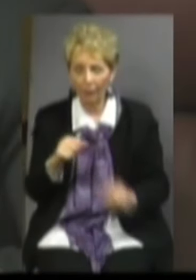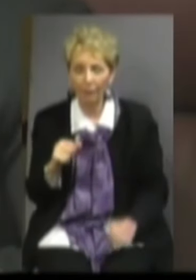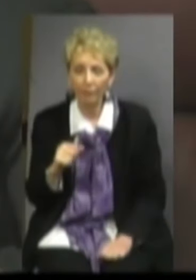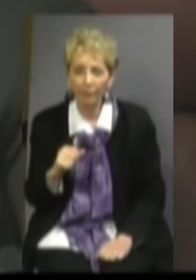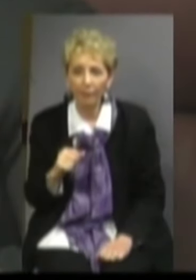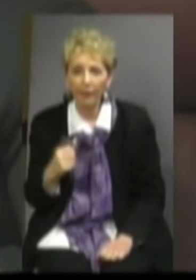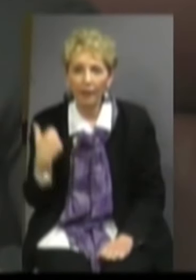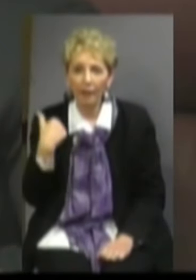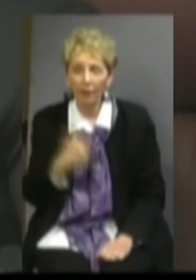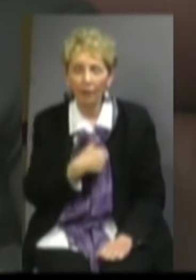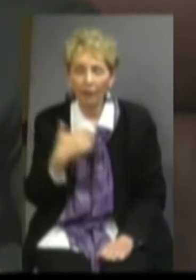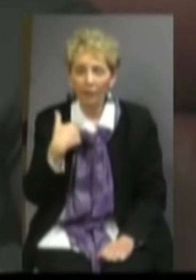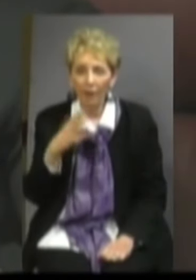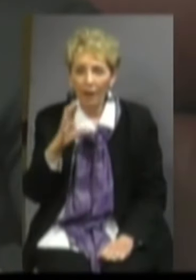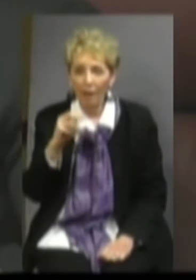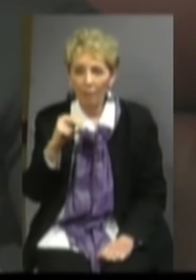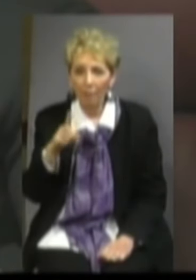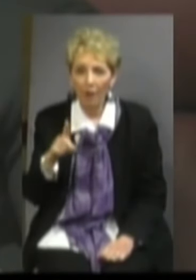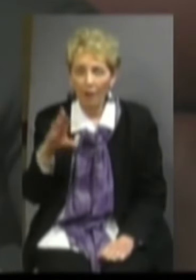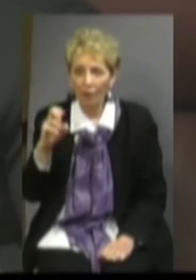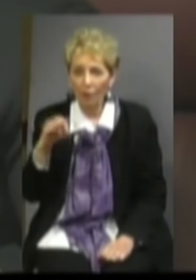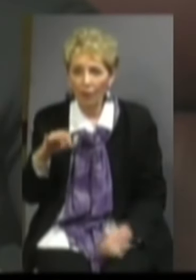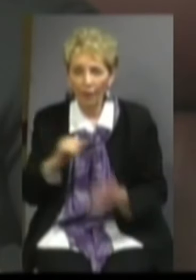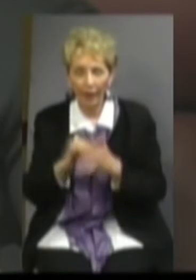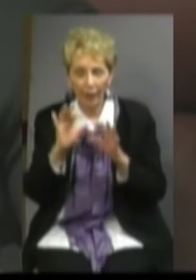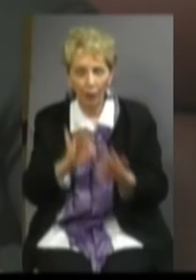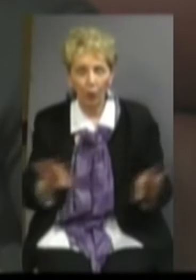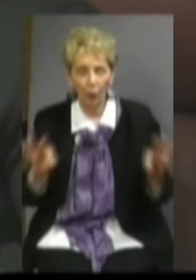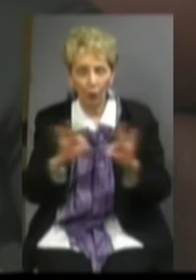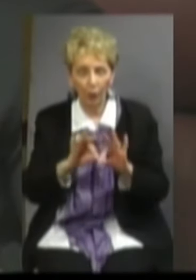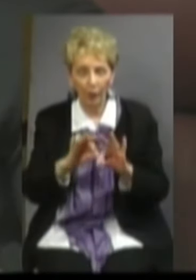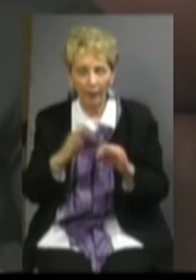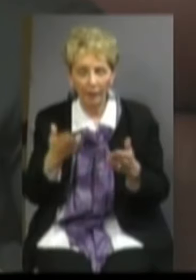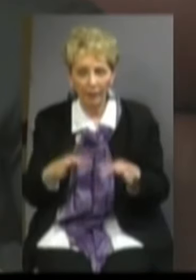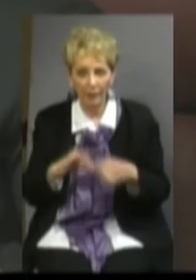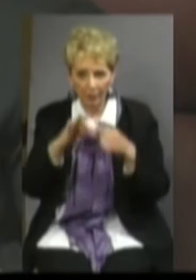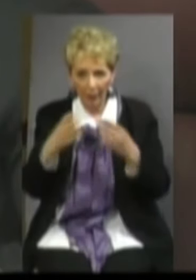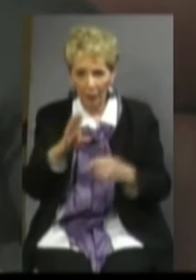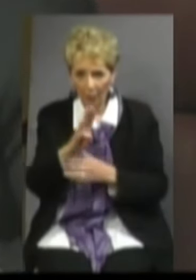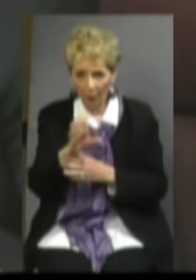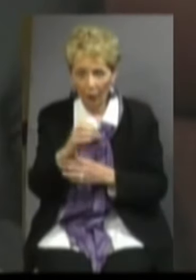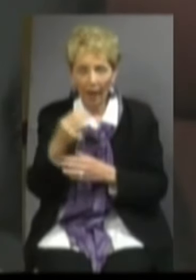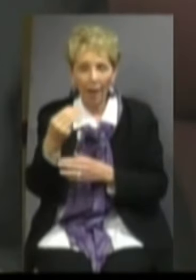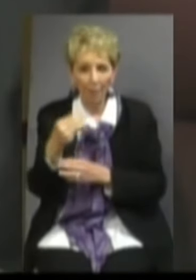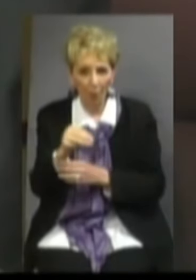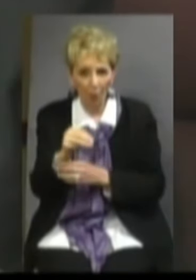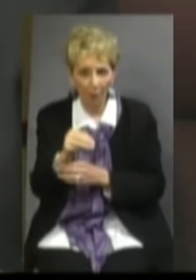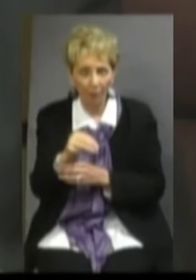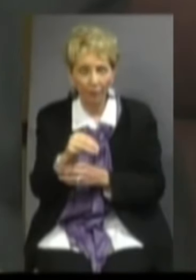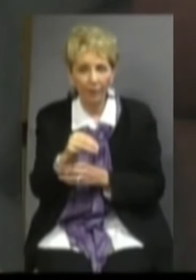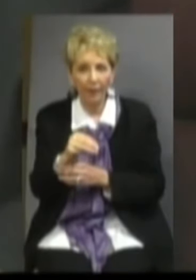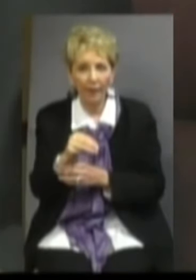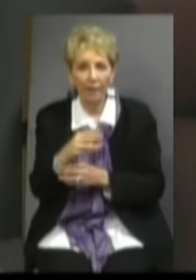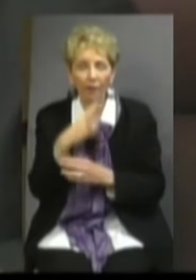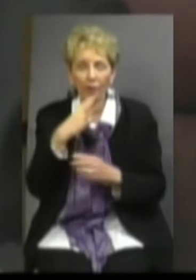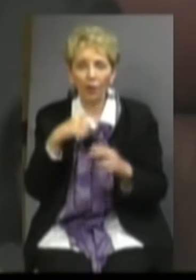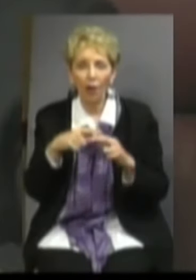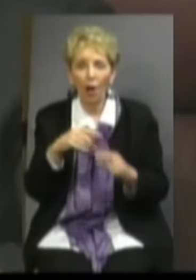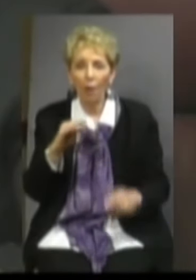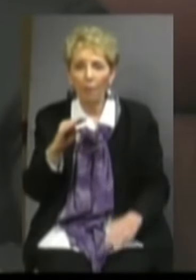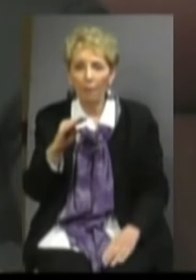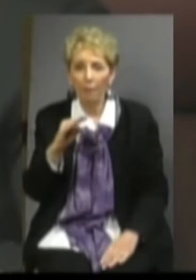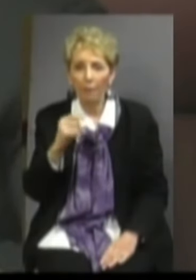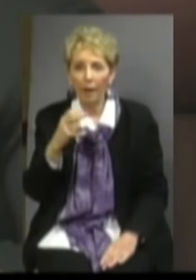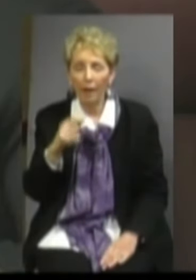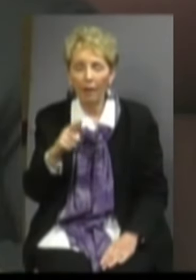We have a bond referendum that's real critical for North Carolina and especially for Burke County and Morganton. I'm going to ask Dr. Michael Helmick, president of